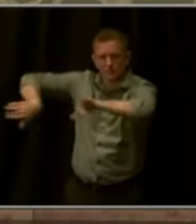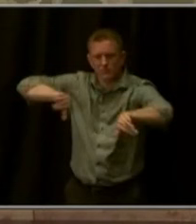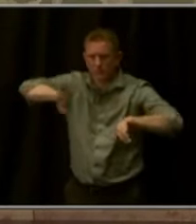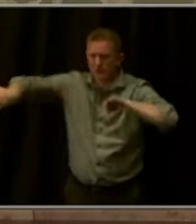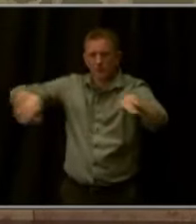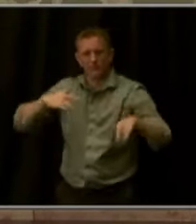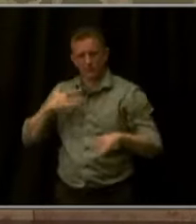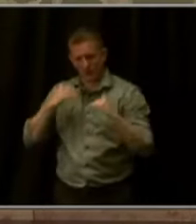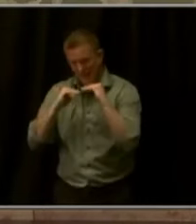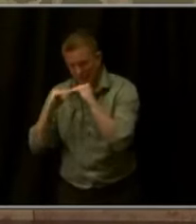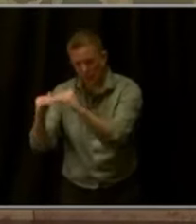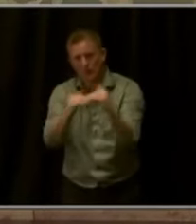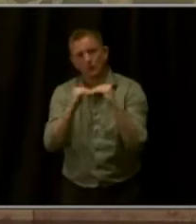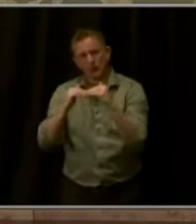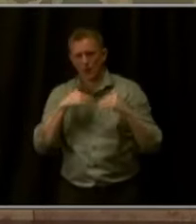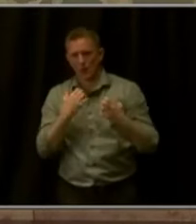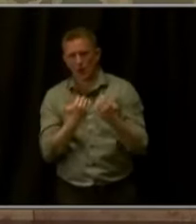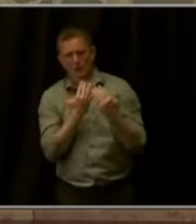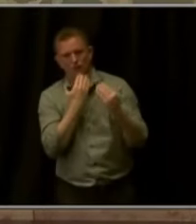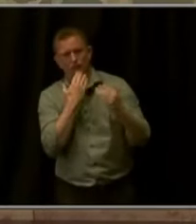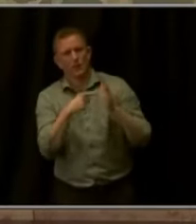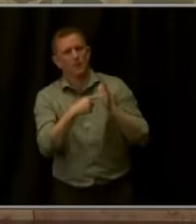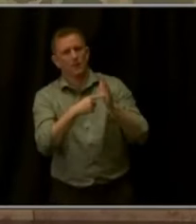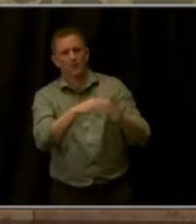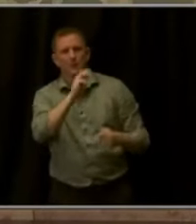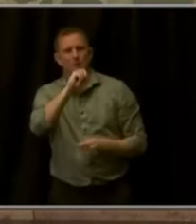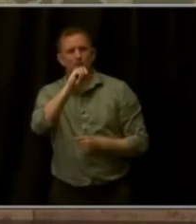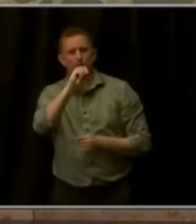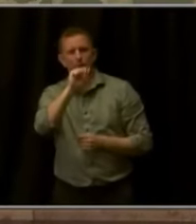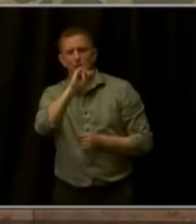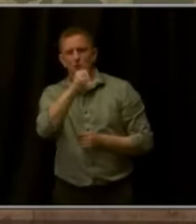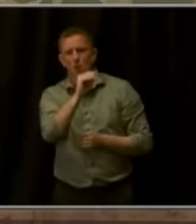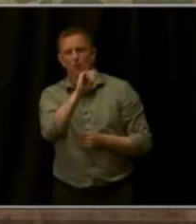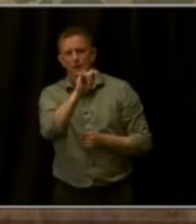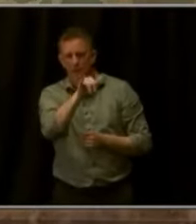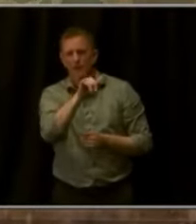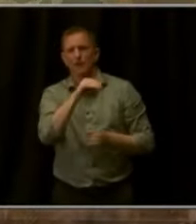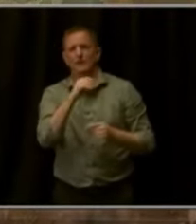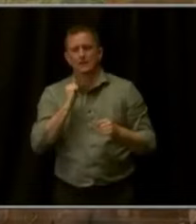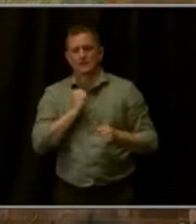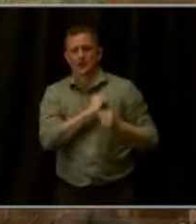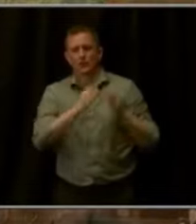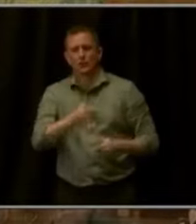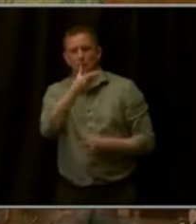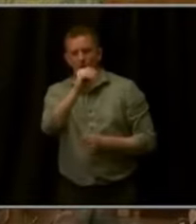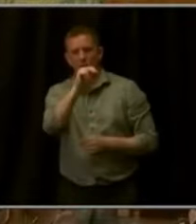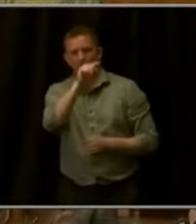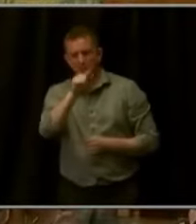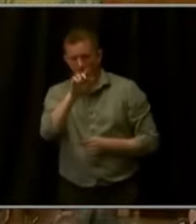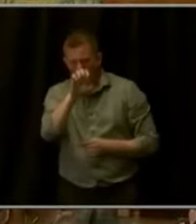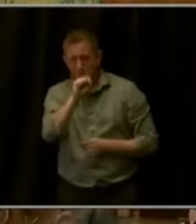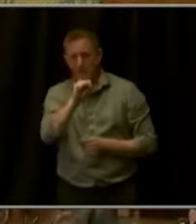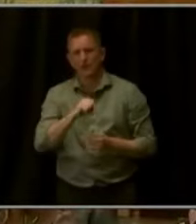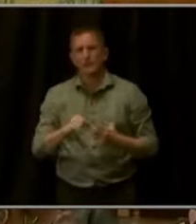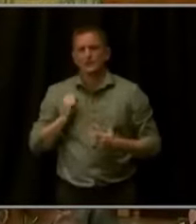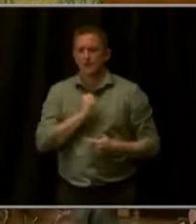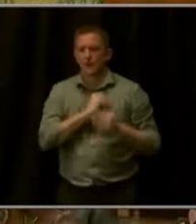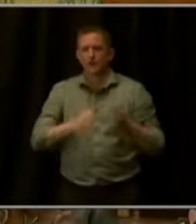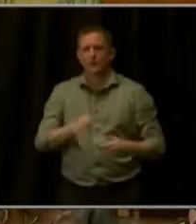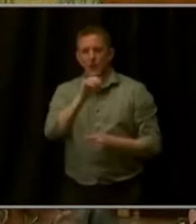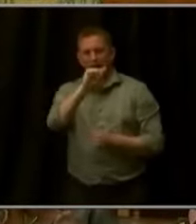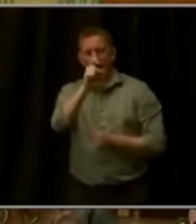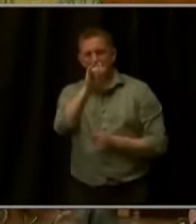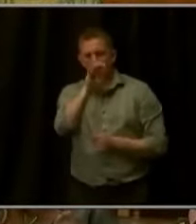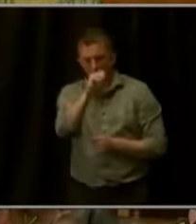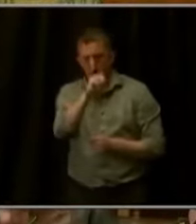Representative Mabry and Representative Rutenol and Senator Gonzalez and Senator Exum for taking on this important housing and civil rights issue.